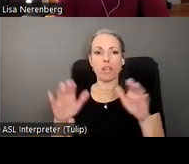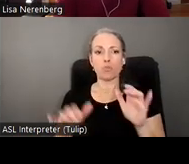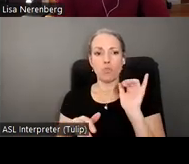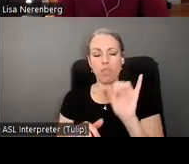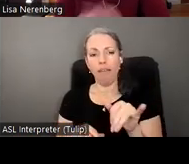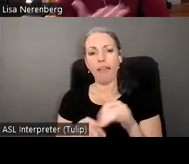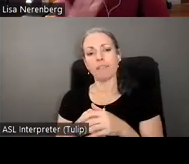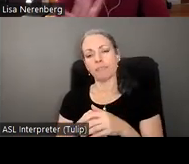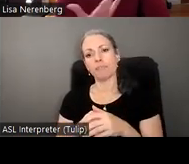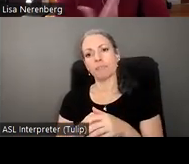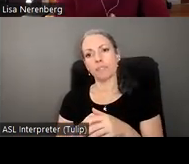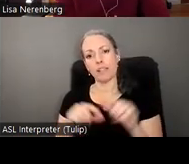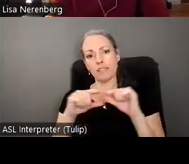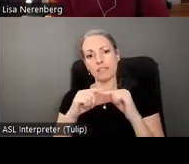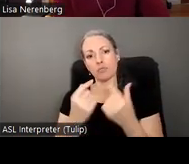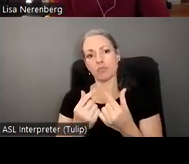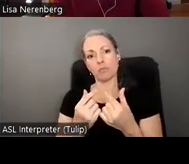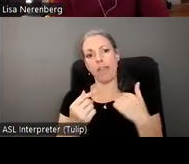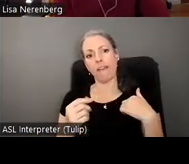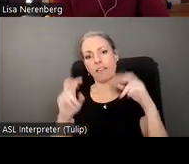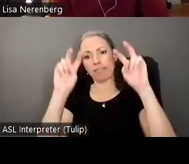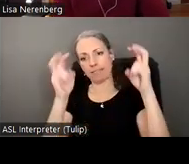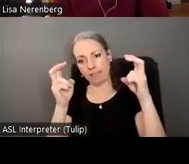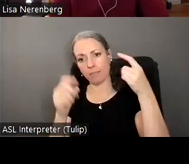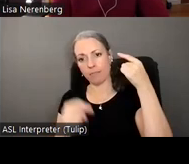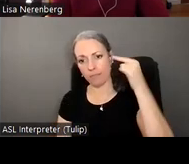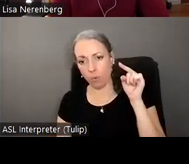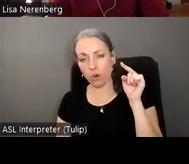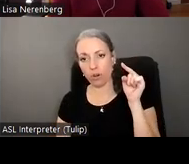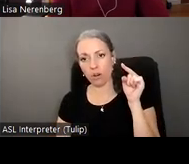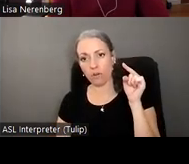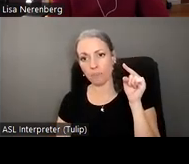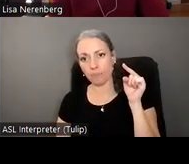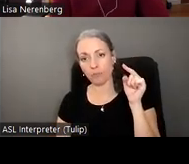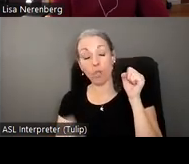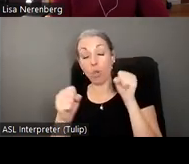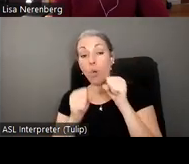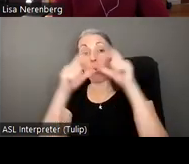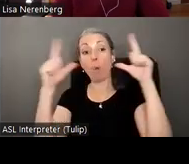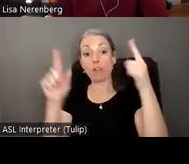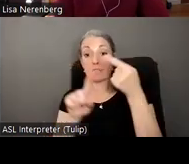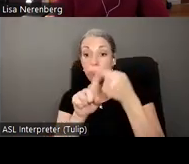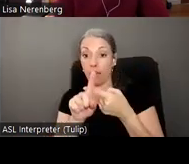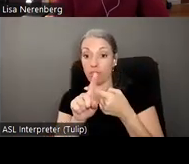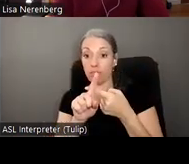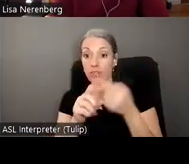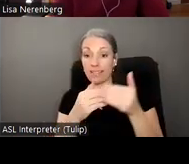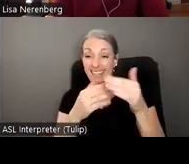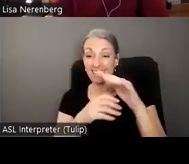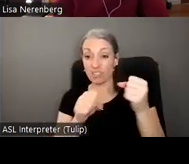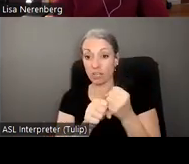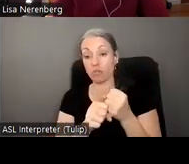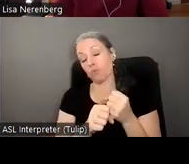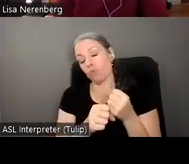for having this group come up with a theme for awareness month that comes next year or in the future